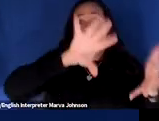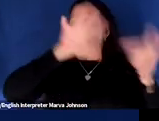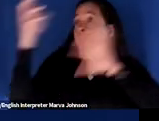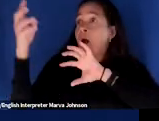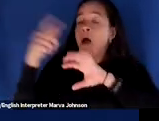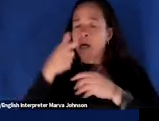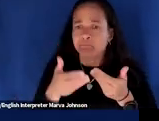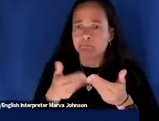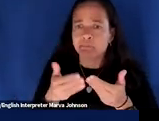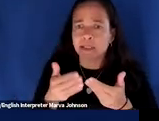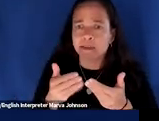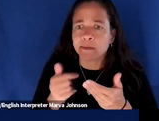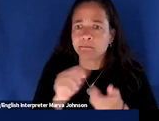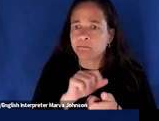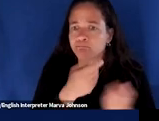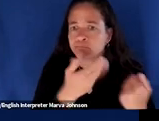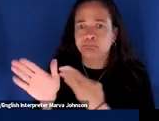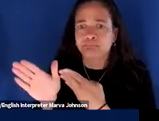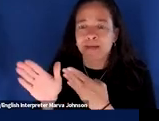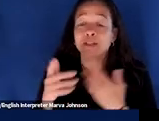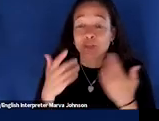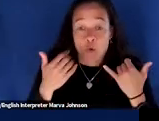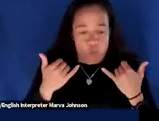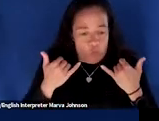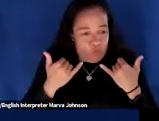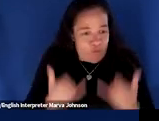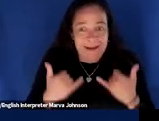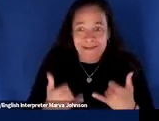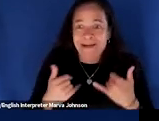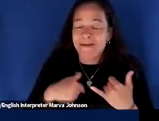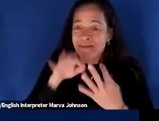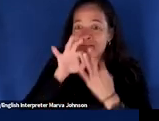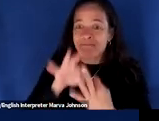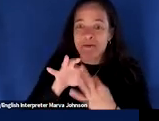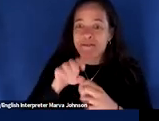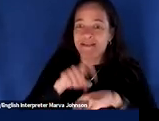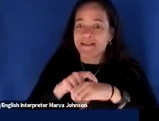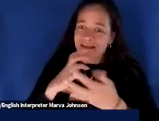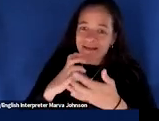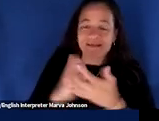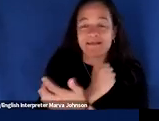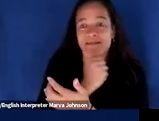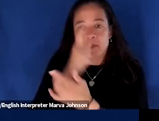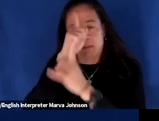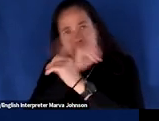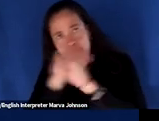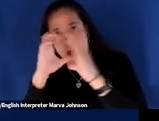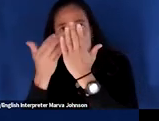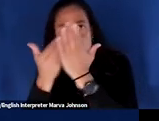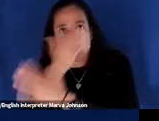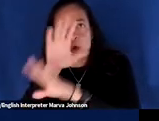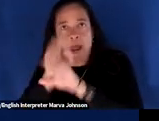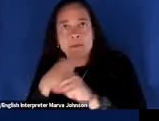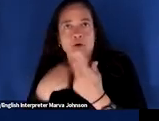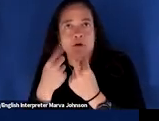we find ourselves right now in the perfect moment to start thinking about new habits and how to